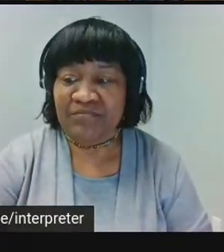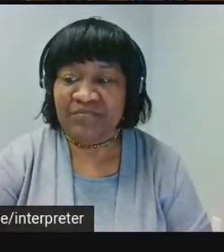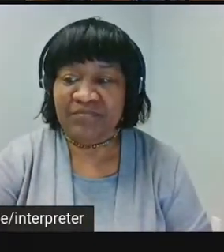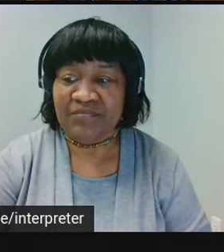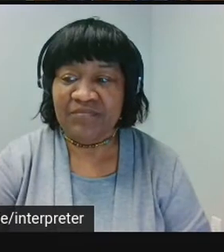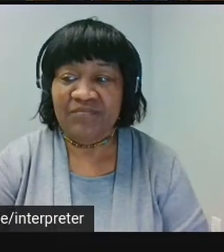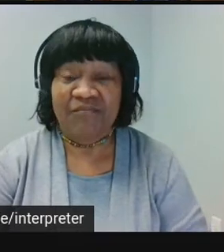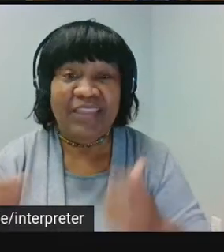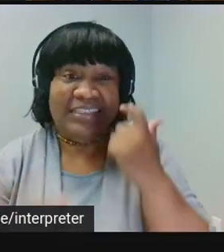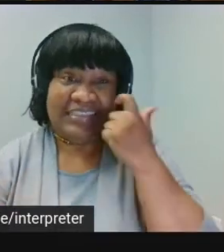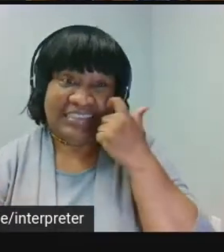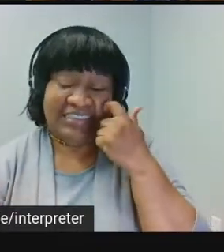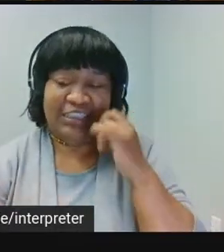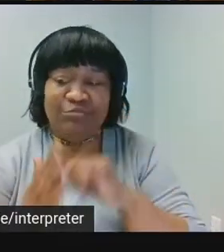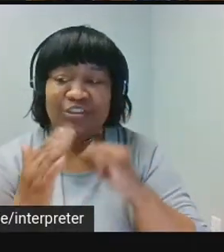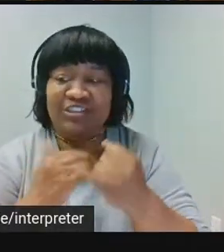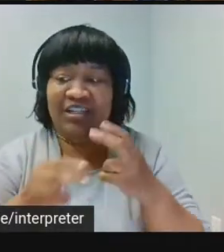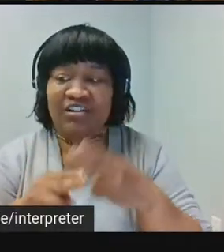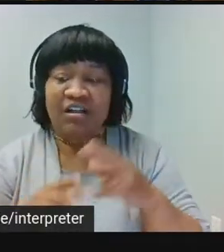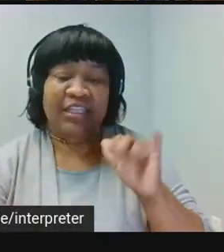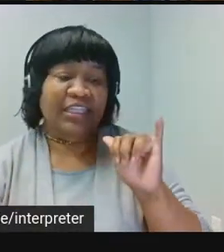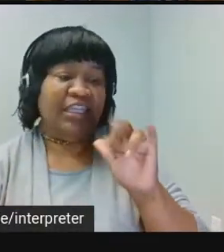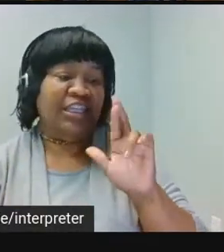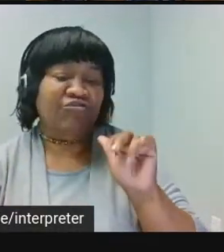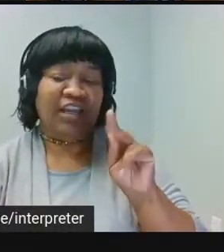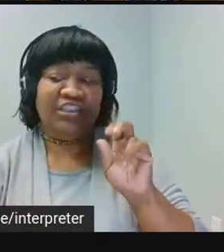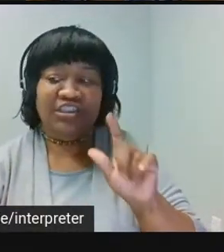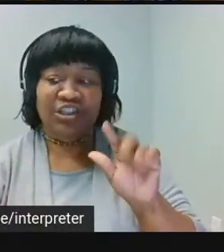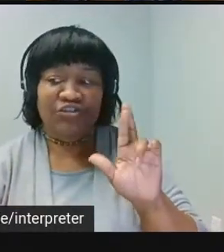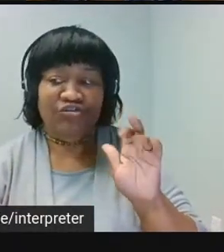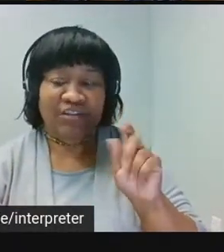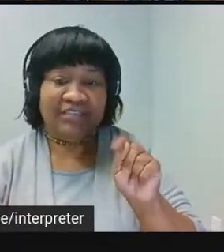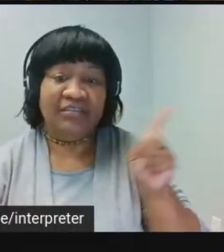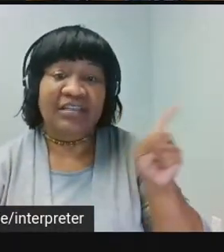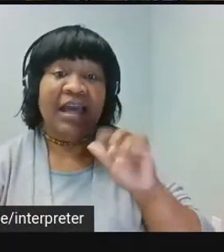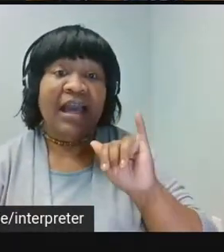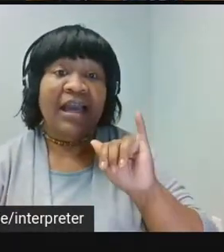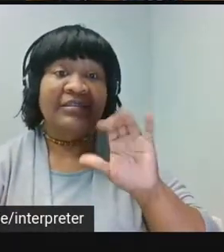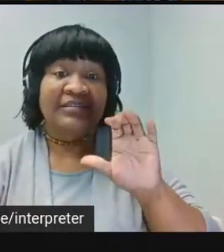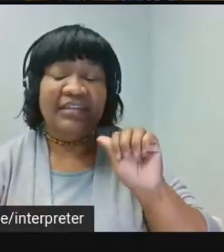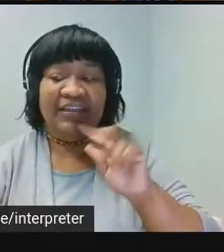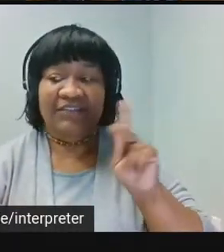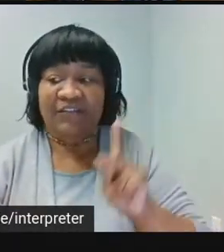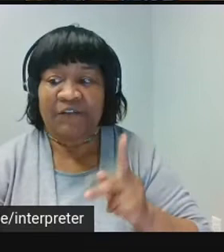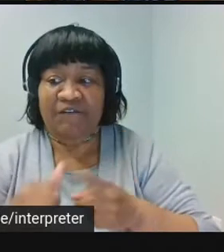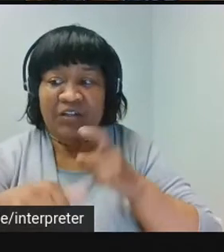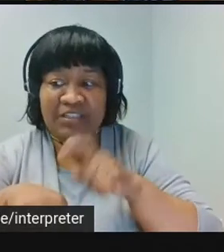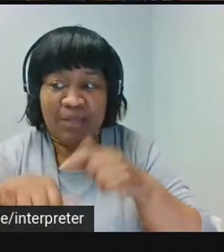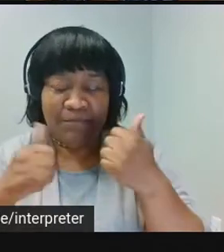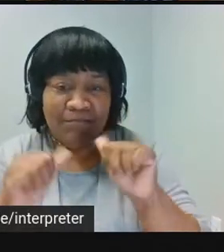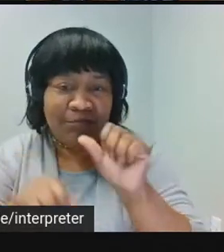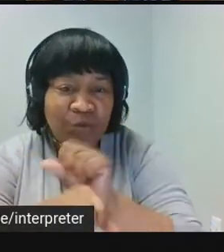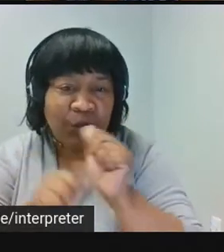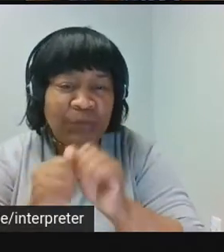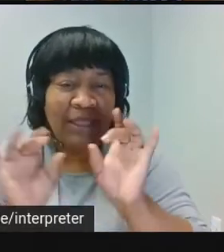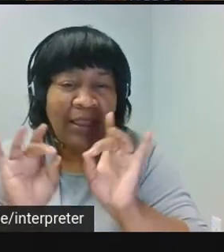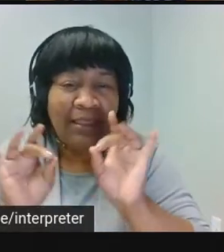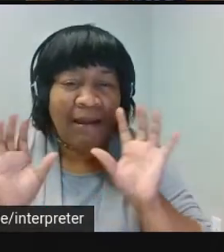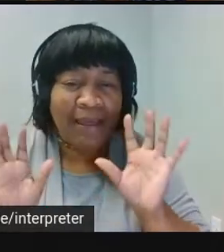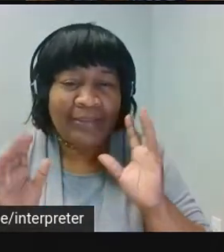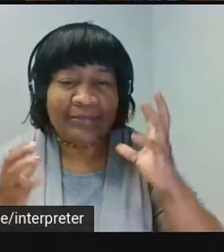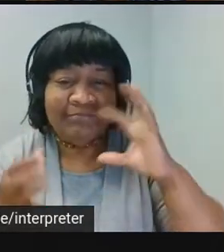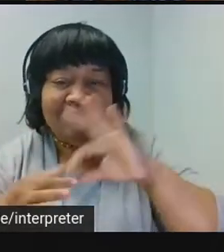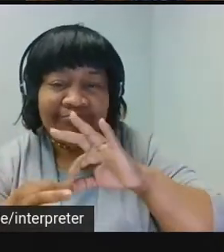My most recent project, irrational rest at the ICA Philadelphia, was my first attempt with working with light as a